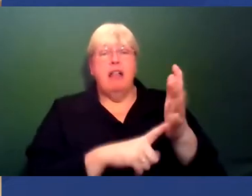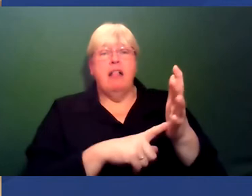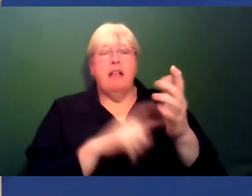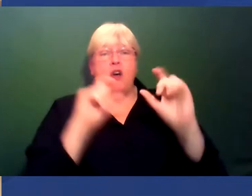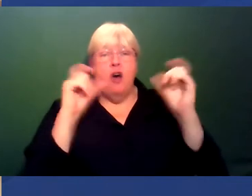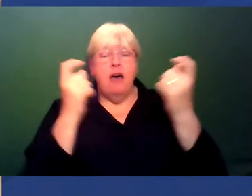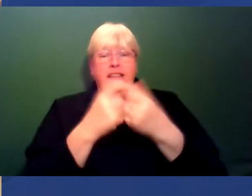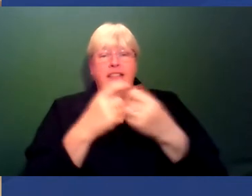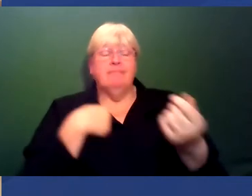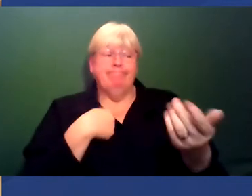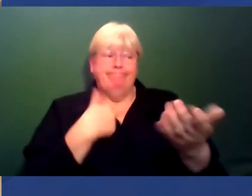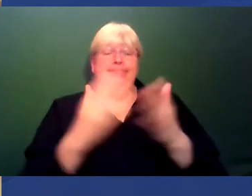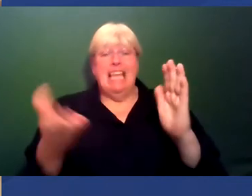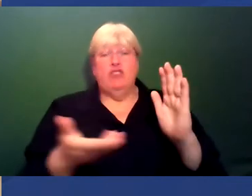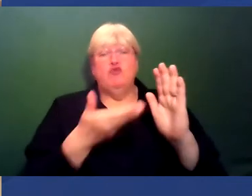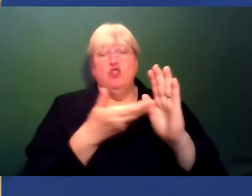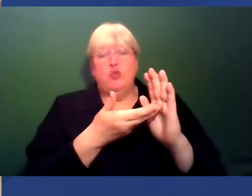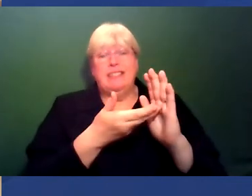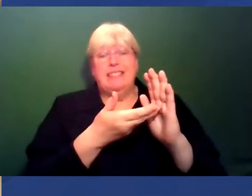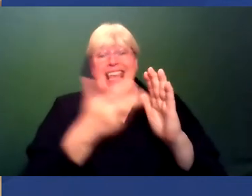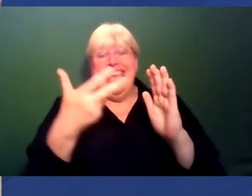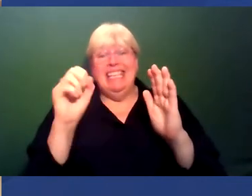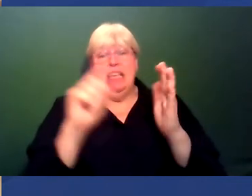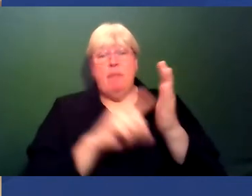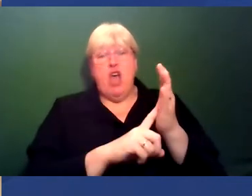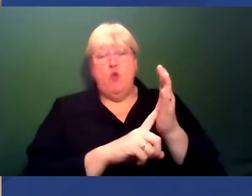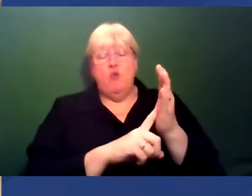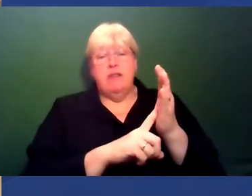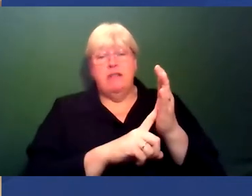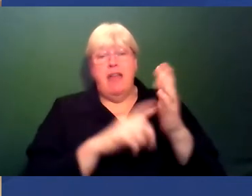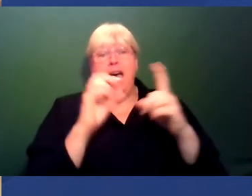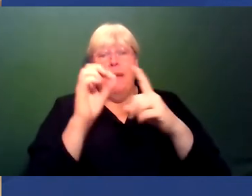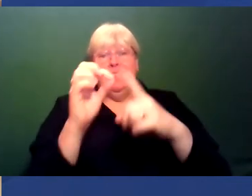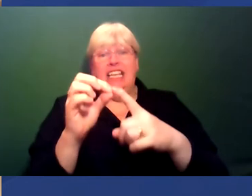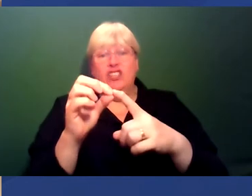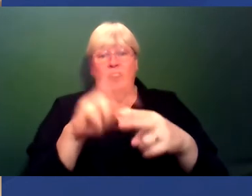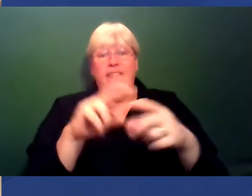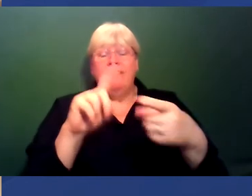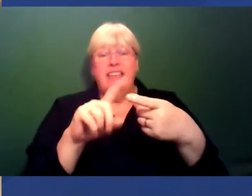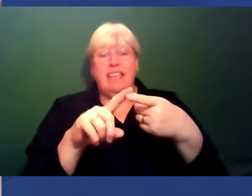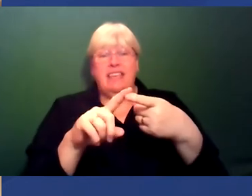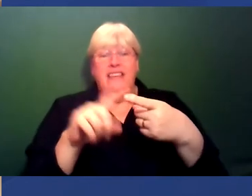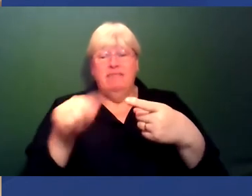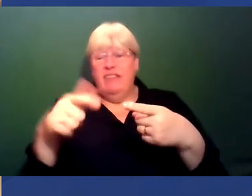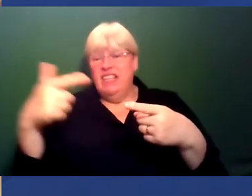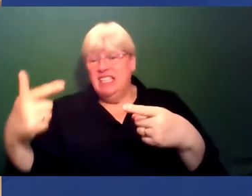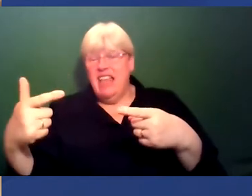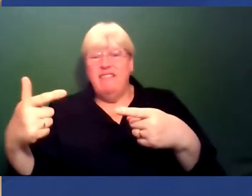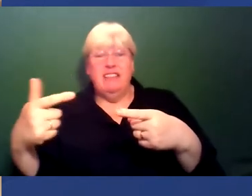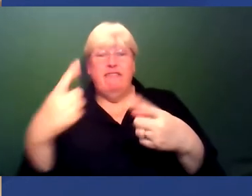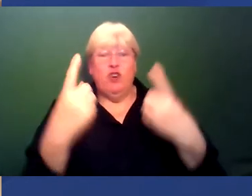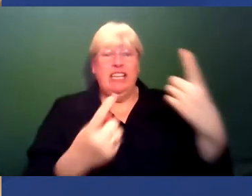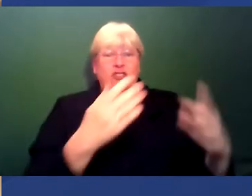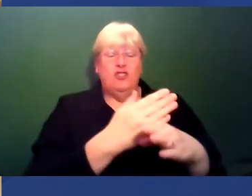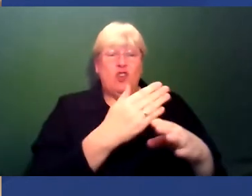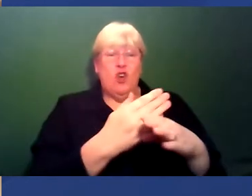application fee for MSC and MRES applicants. Bearing in mind there's seven applicants for each position, six people are literally giving their money